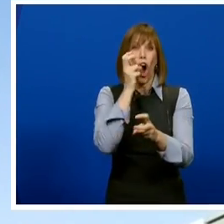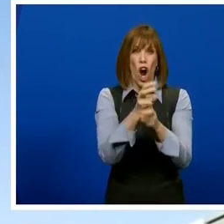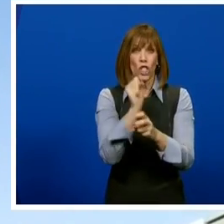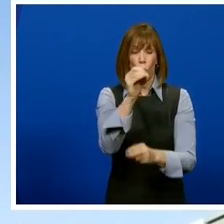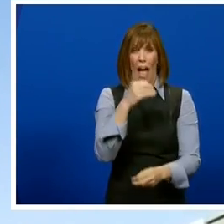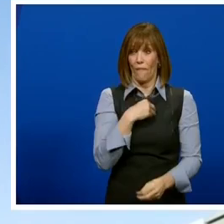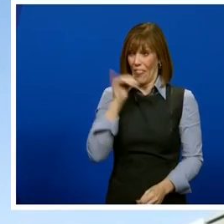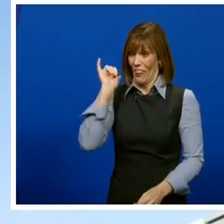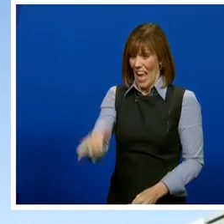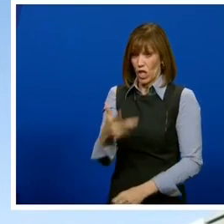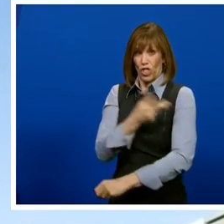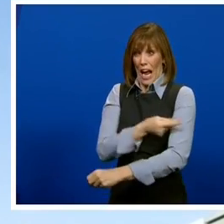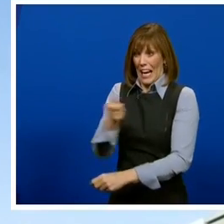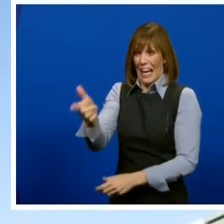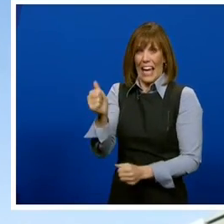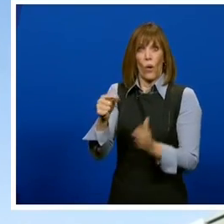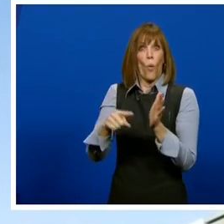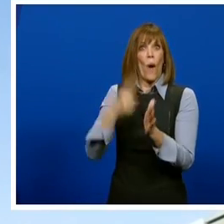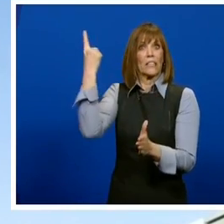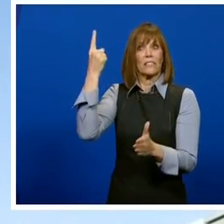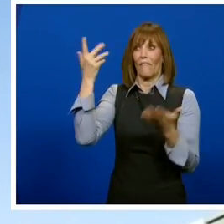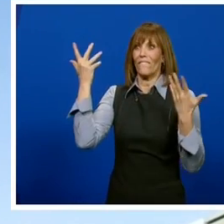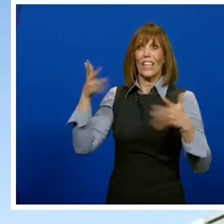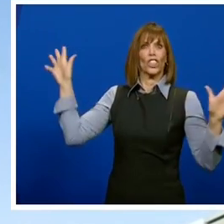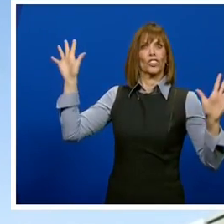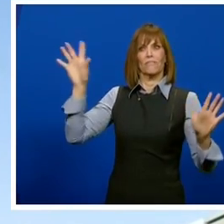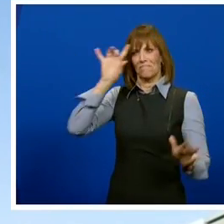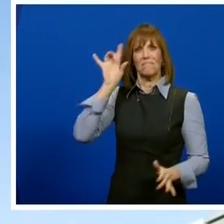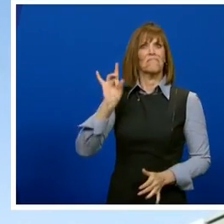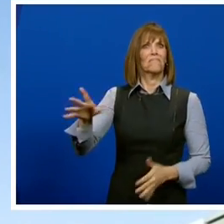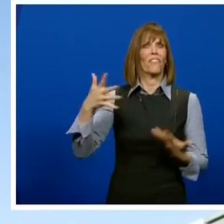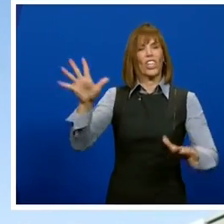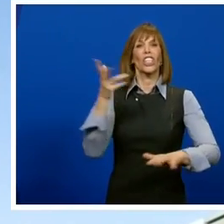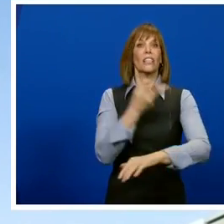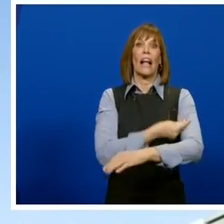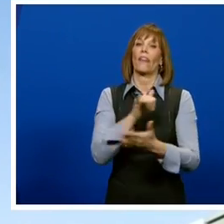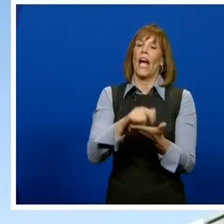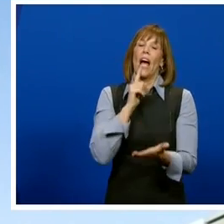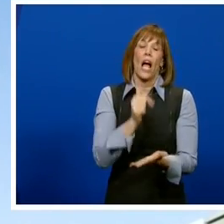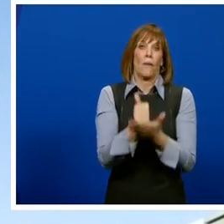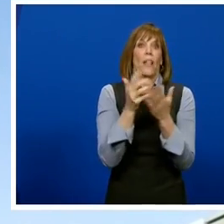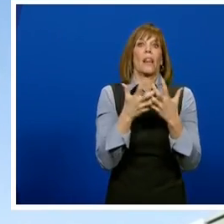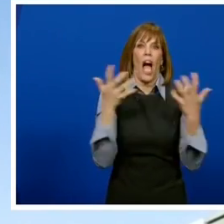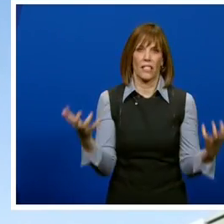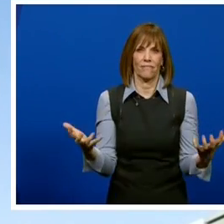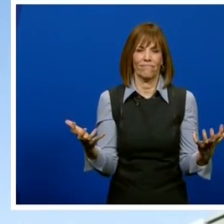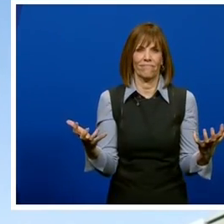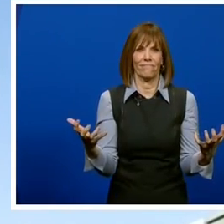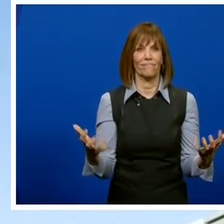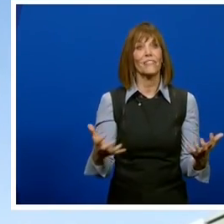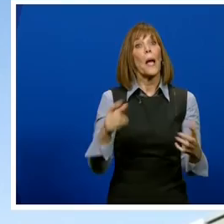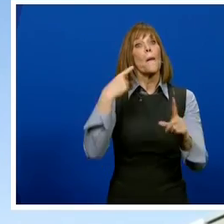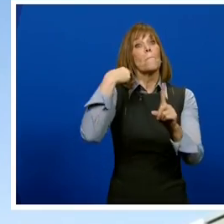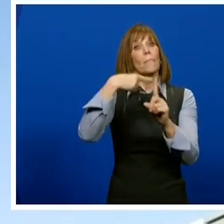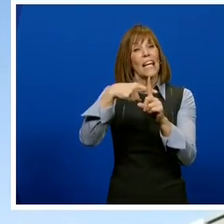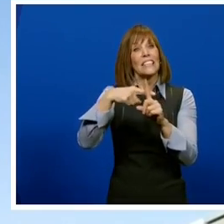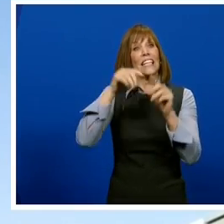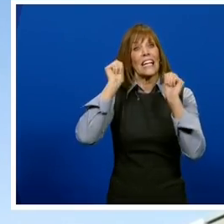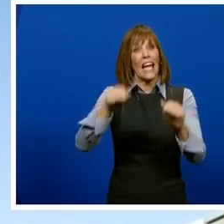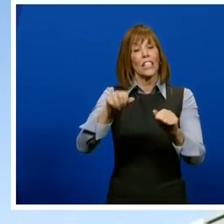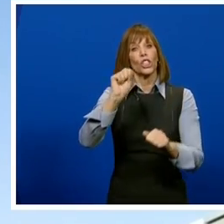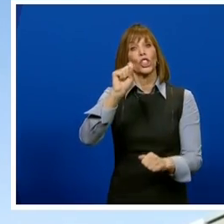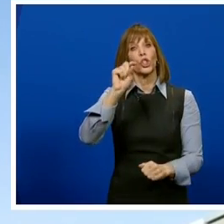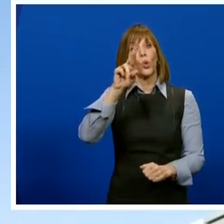having a vaccine that can be used with a single dose helps us a lot. The fact that it can be stored at